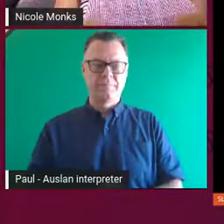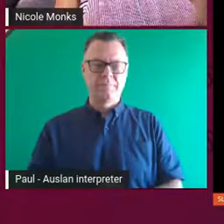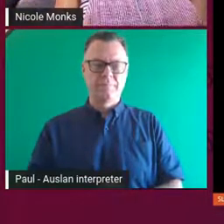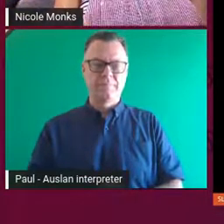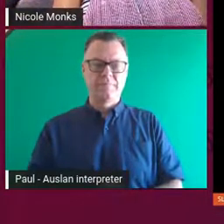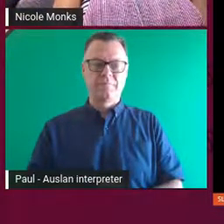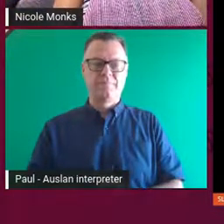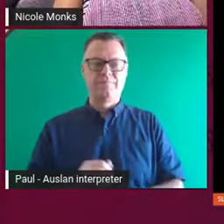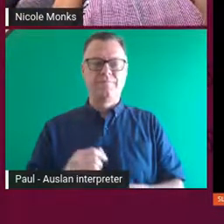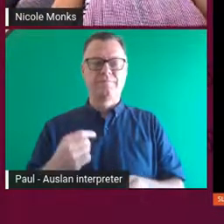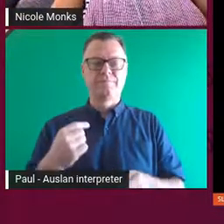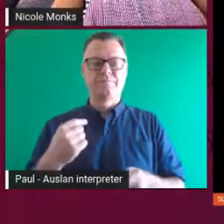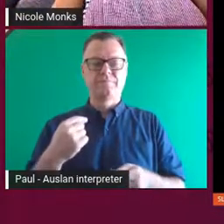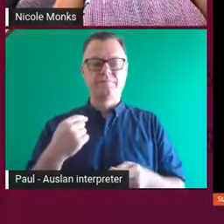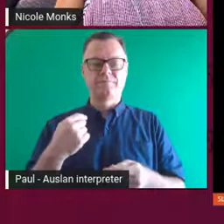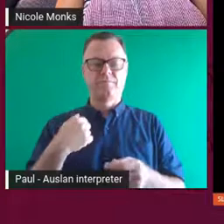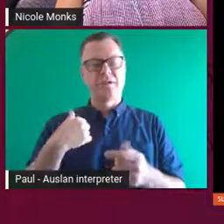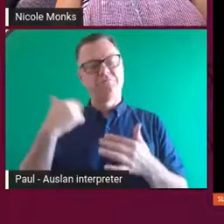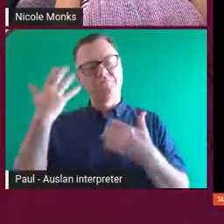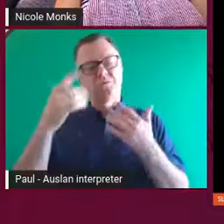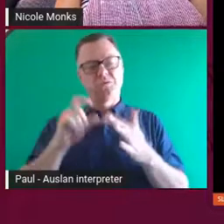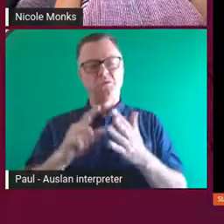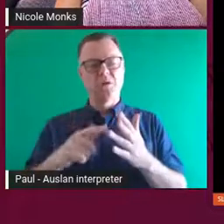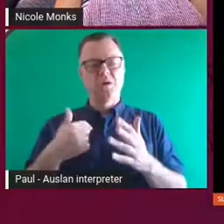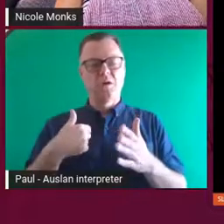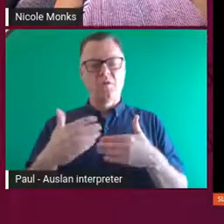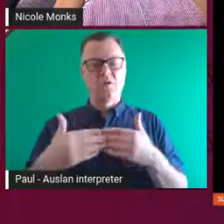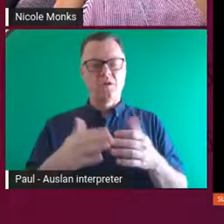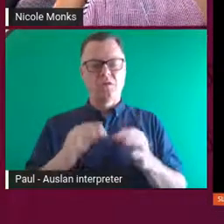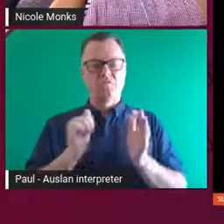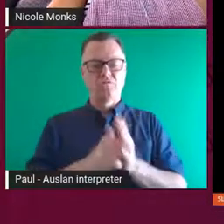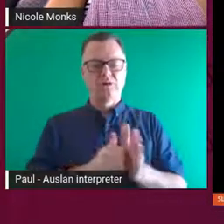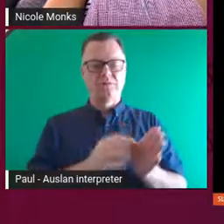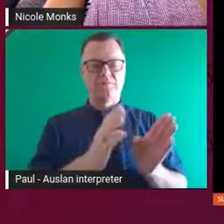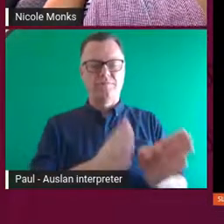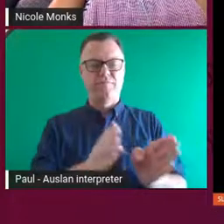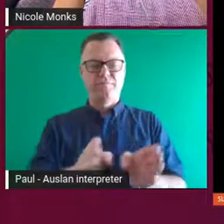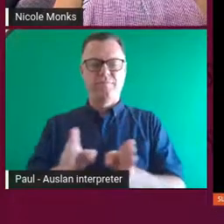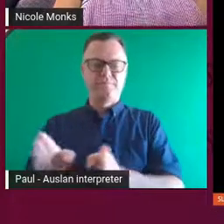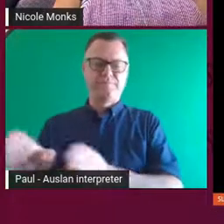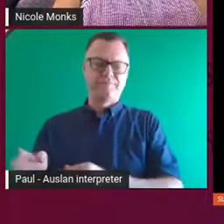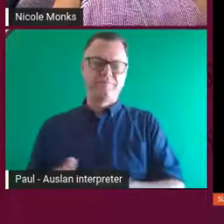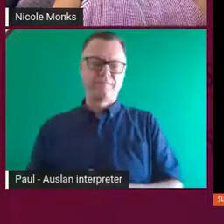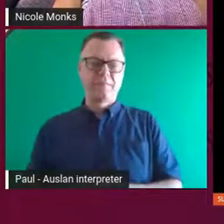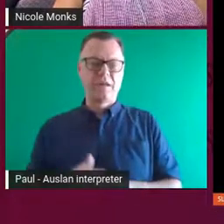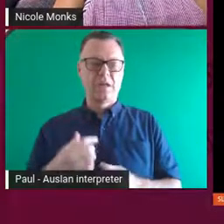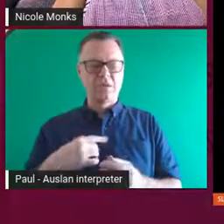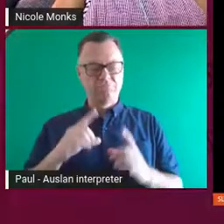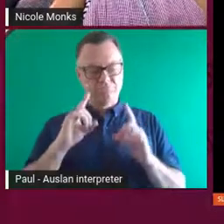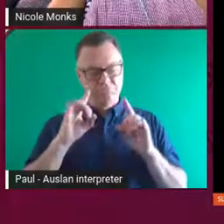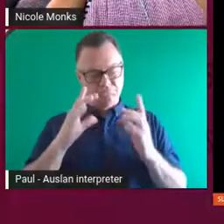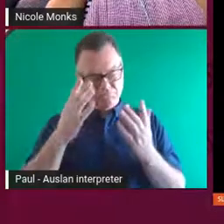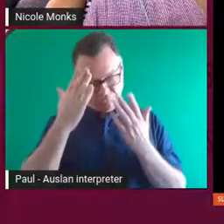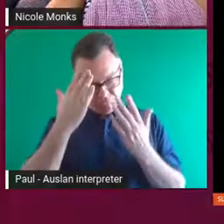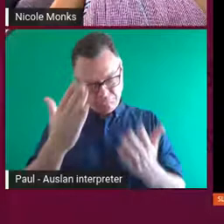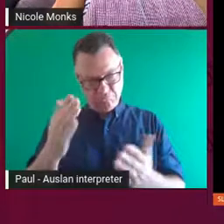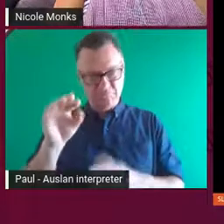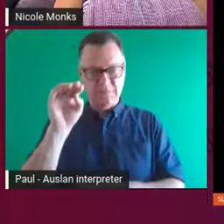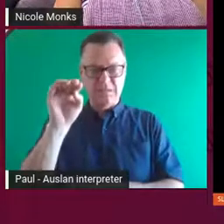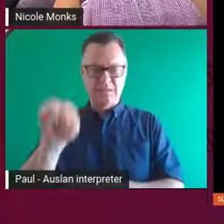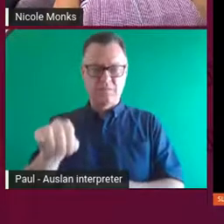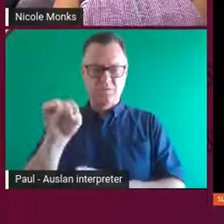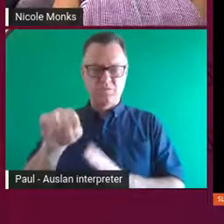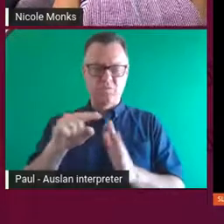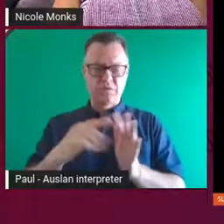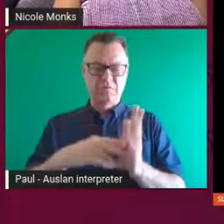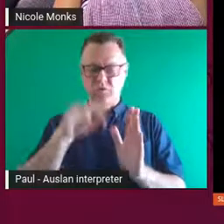placed them onto the work, they were sort of placed in that original order. And sort of paid homage, I guess, to the emu in that way that